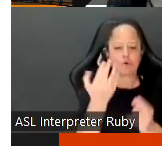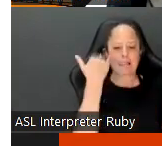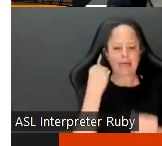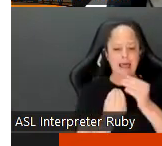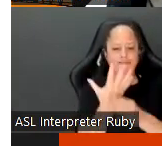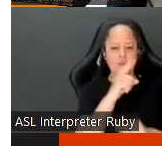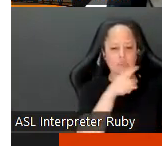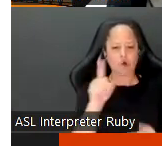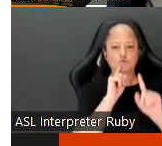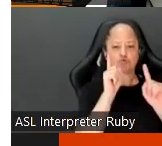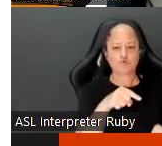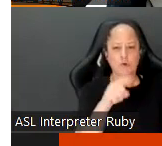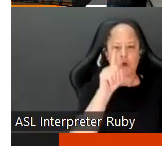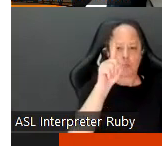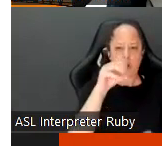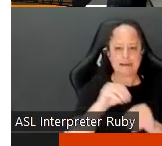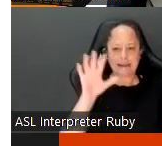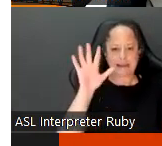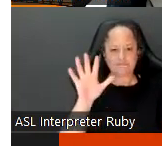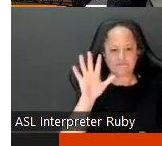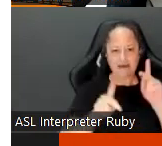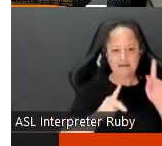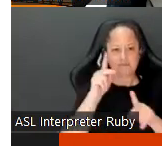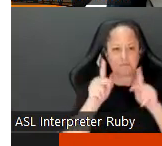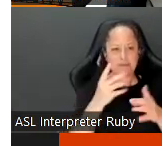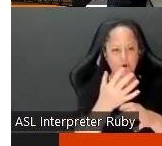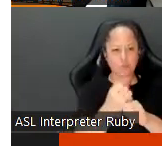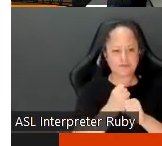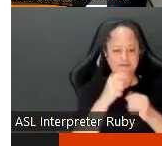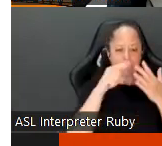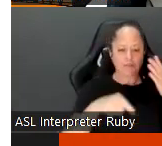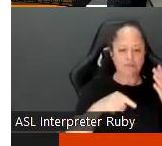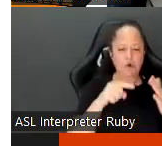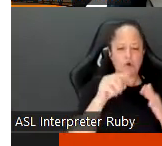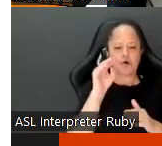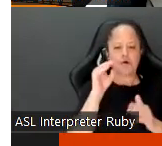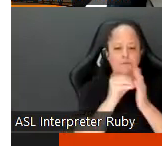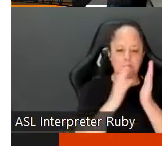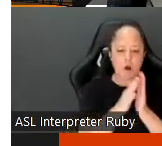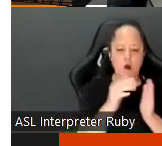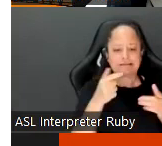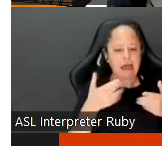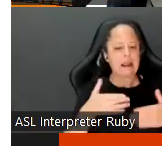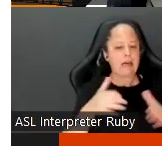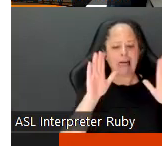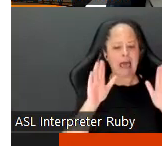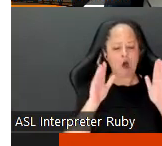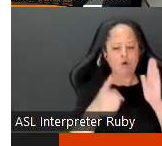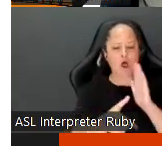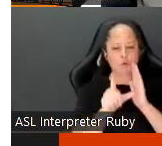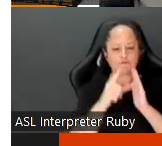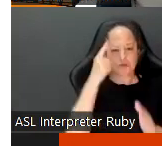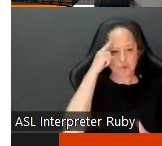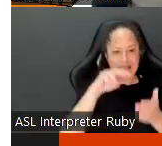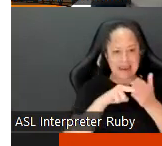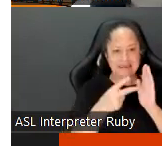who responded it looked like one in five folks received these types of remarks that are not allowed on review um our intention is